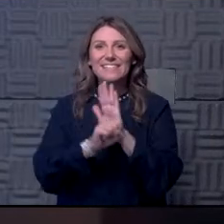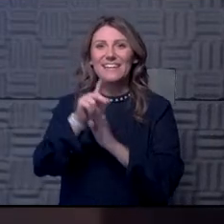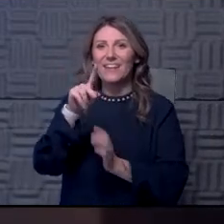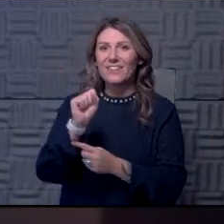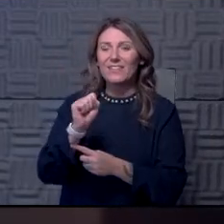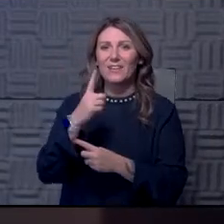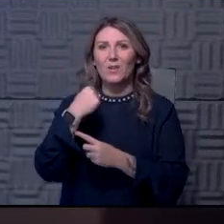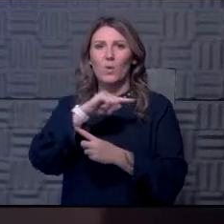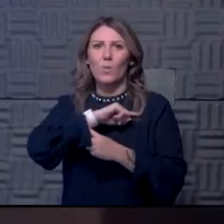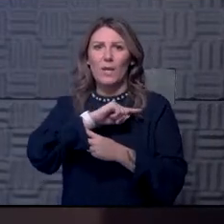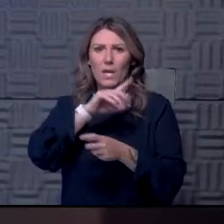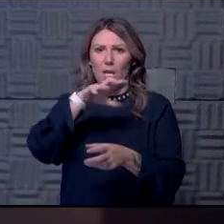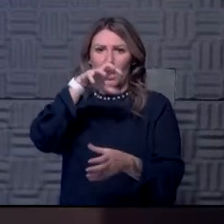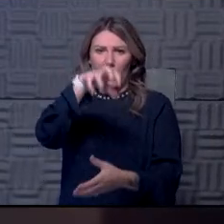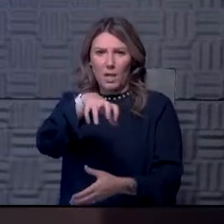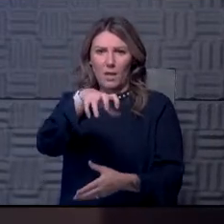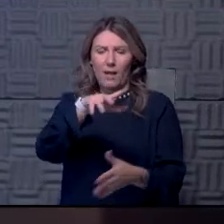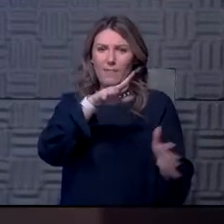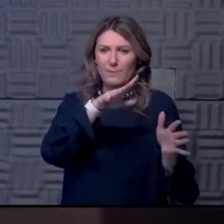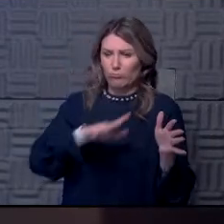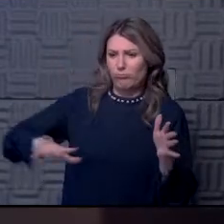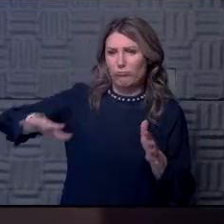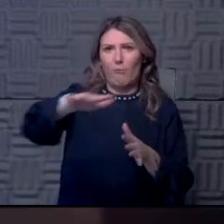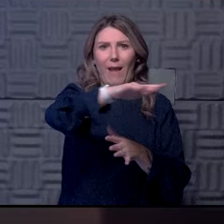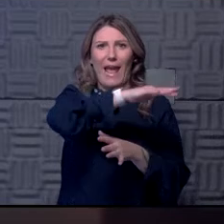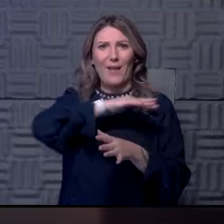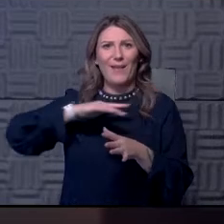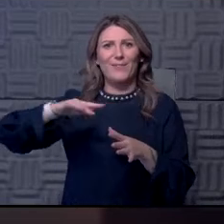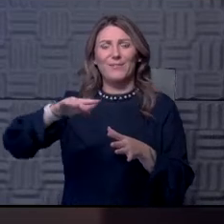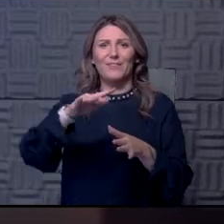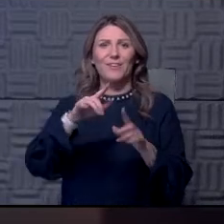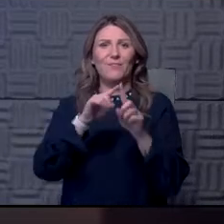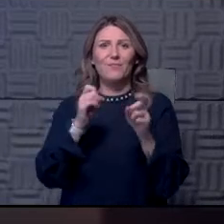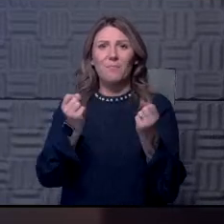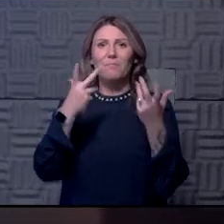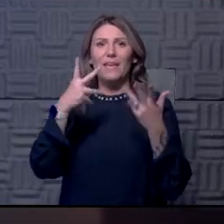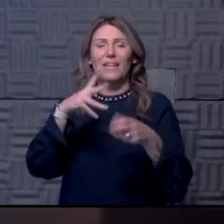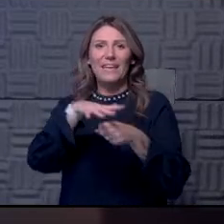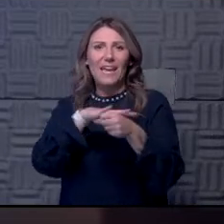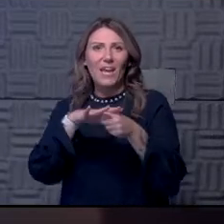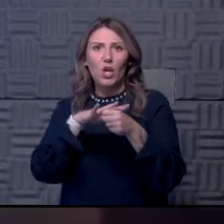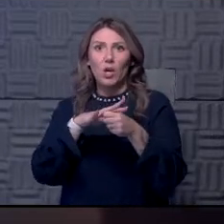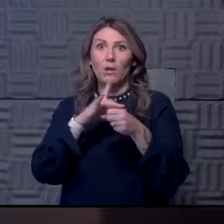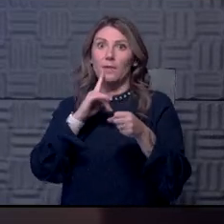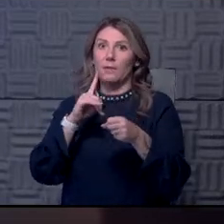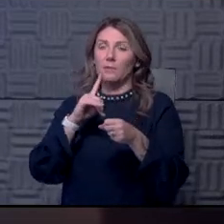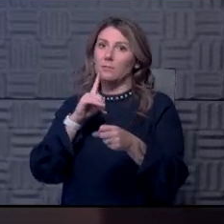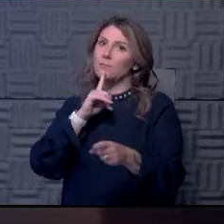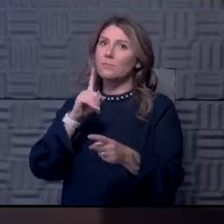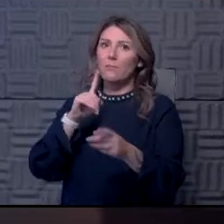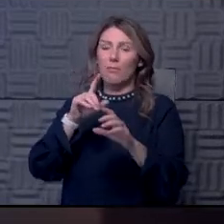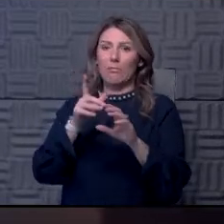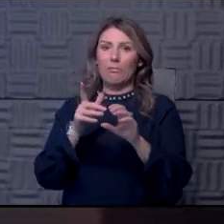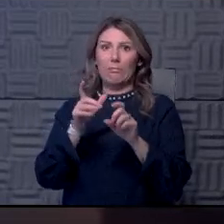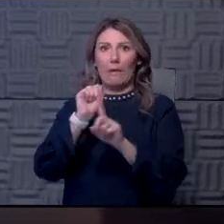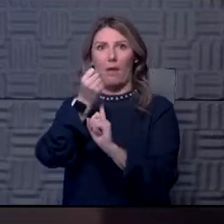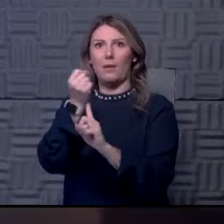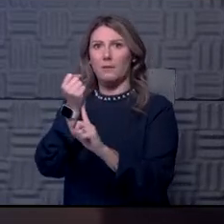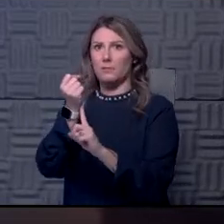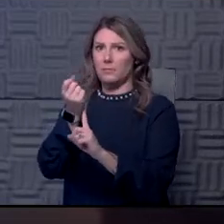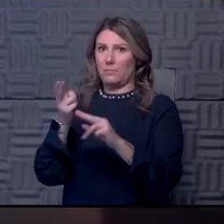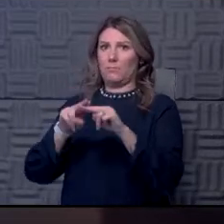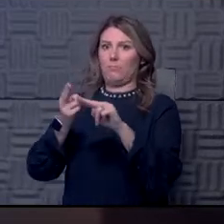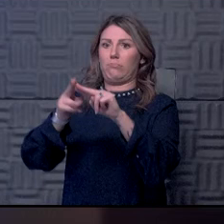like we're surrounded by a lot of areas that are lighting up, and yet our numbers have